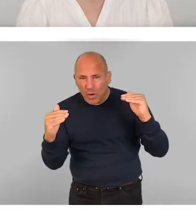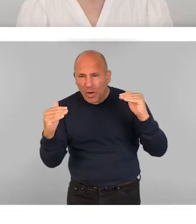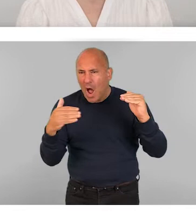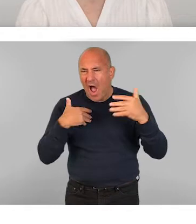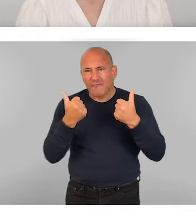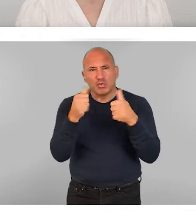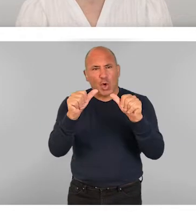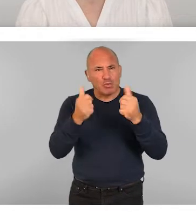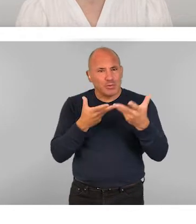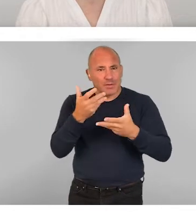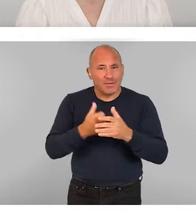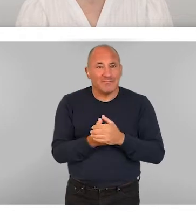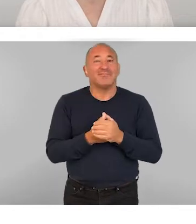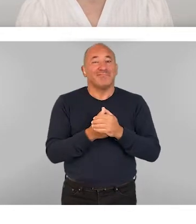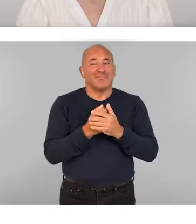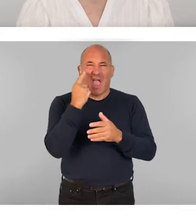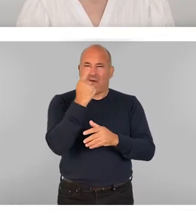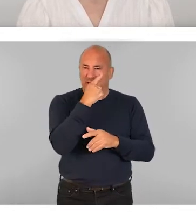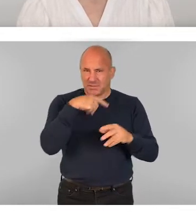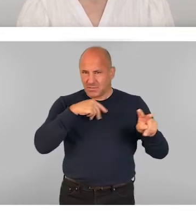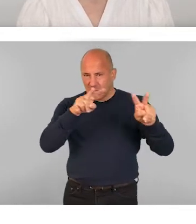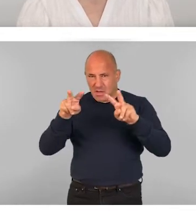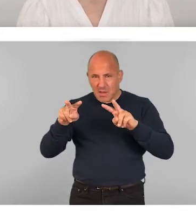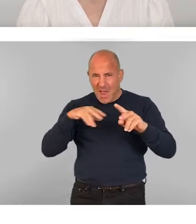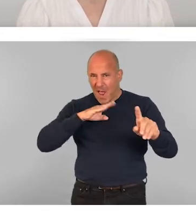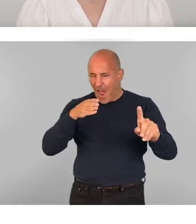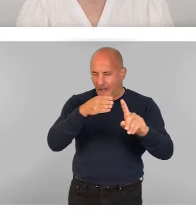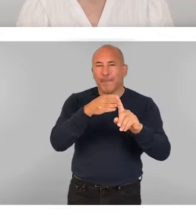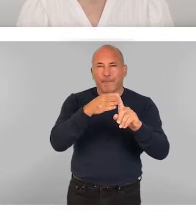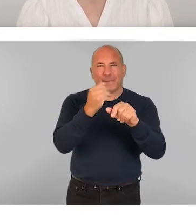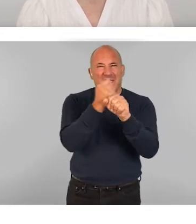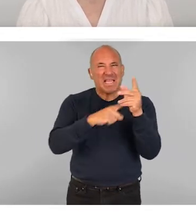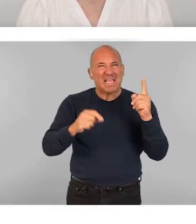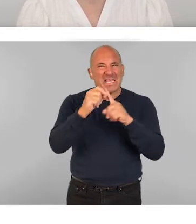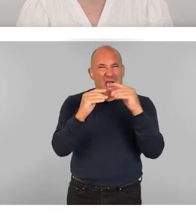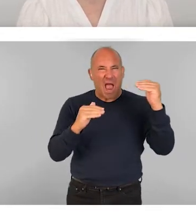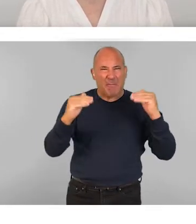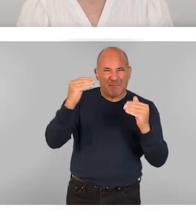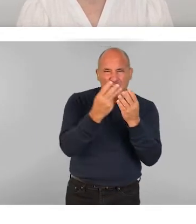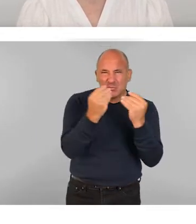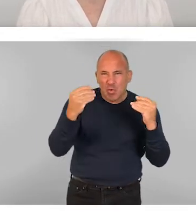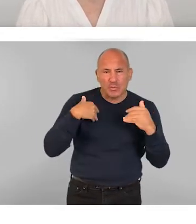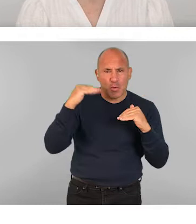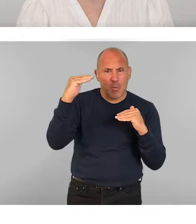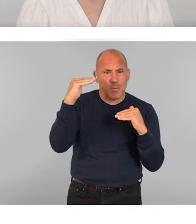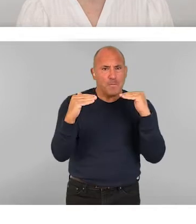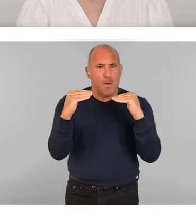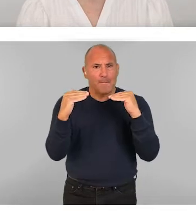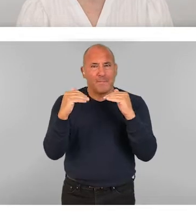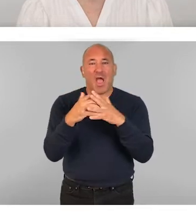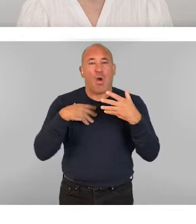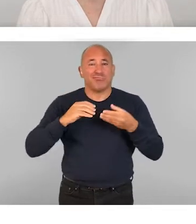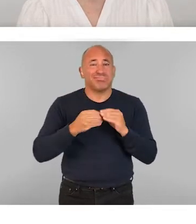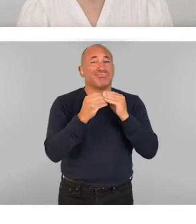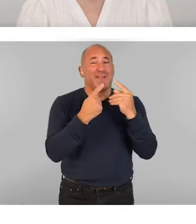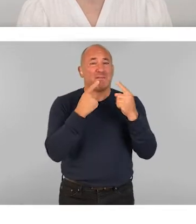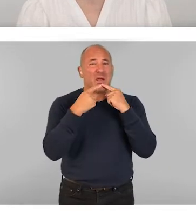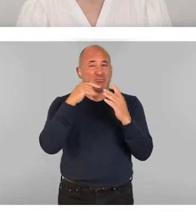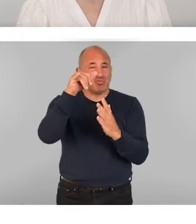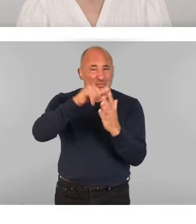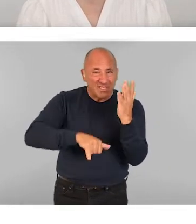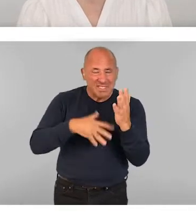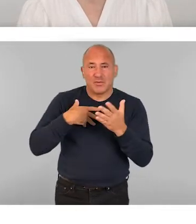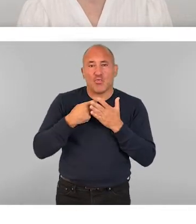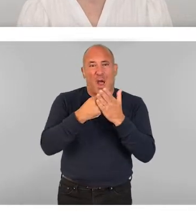As a result of the evidence review, our aim was to address a gap in resources by developing an information sheet that would offer recommendations to all who